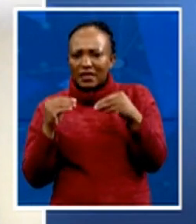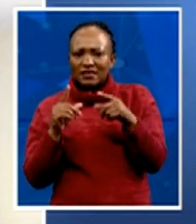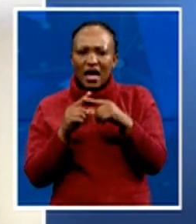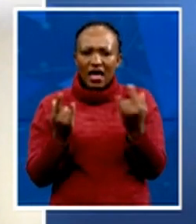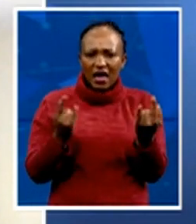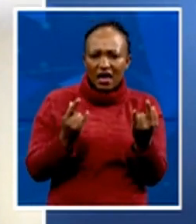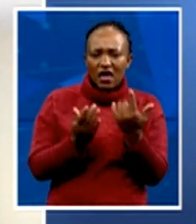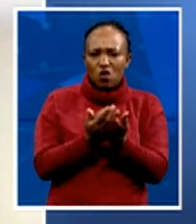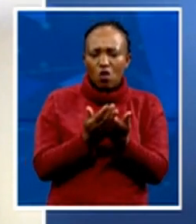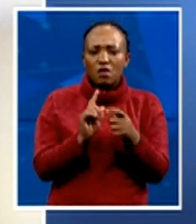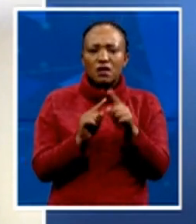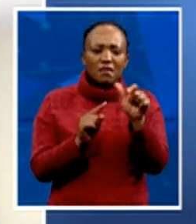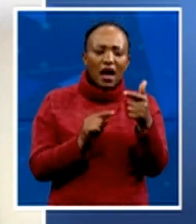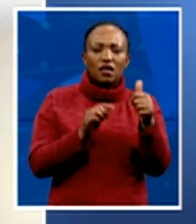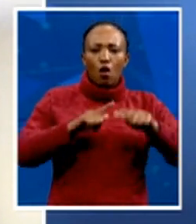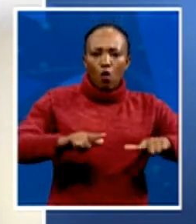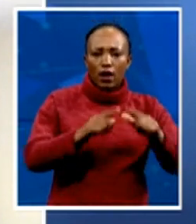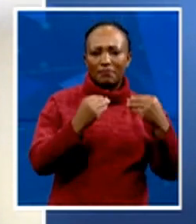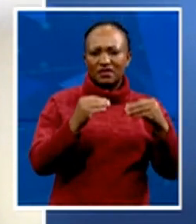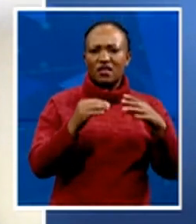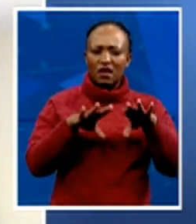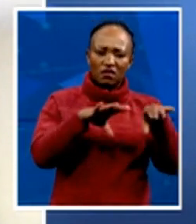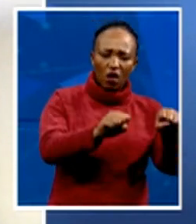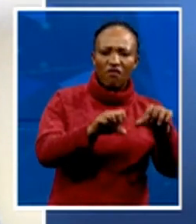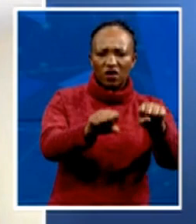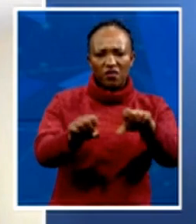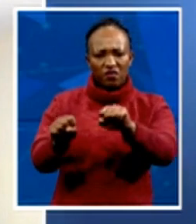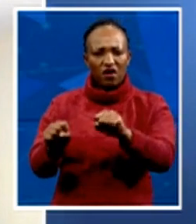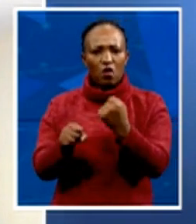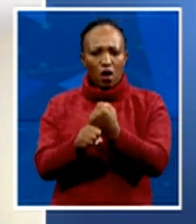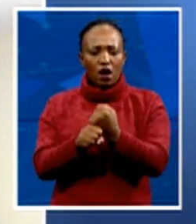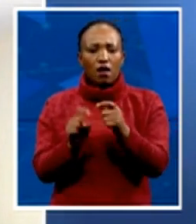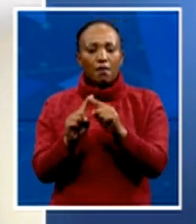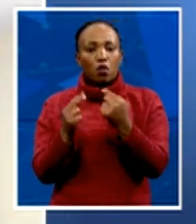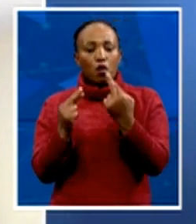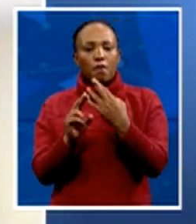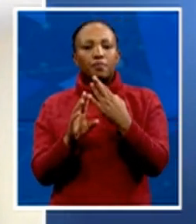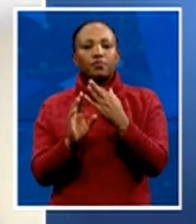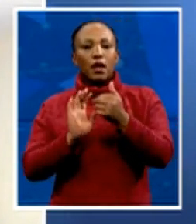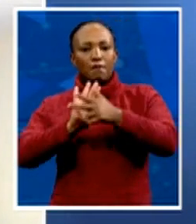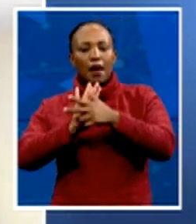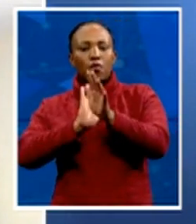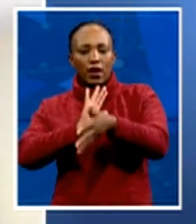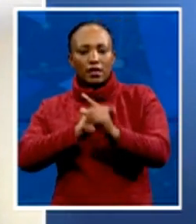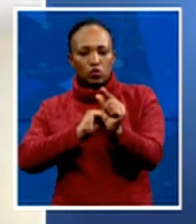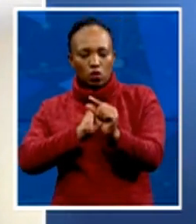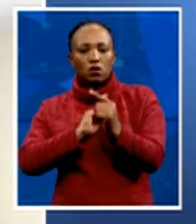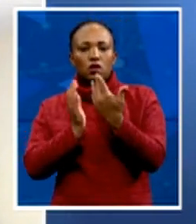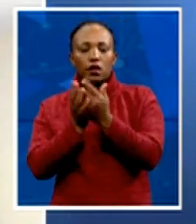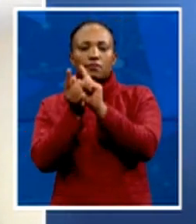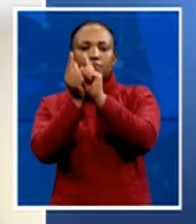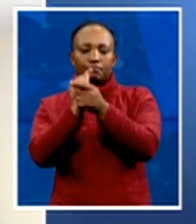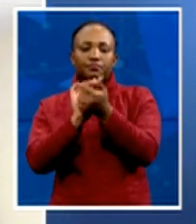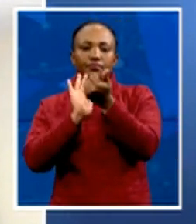we're putting that private member's bill, hoping that it will be passed very soon so that it becomes an act. And it must be monitored that it is implemented.